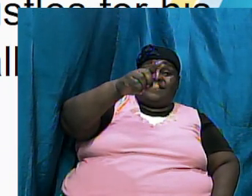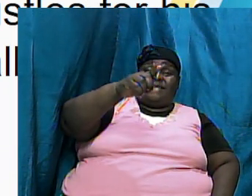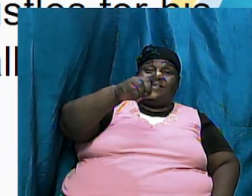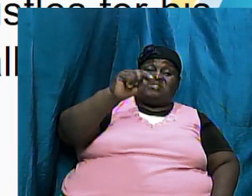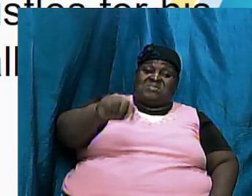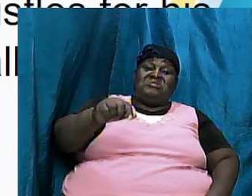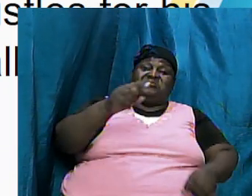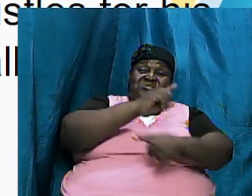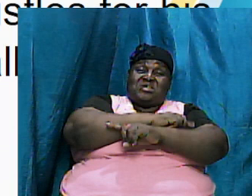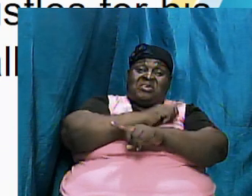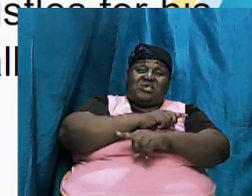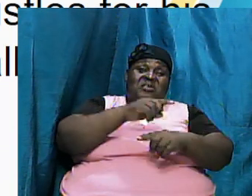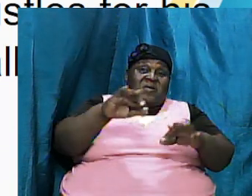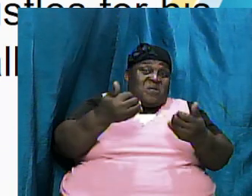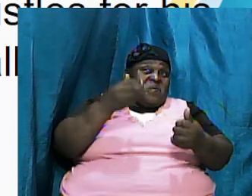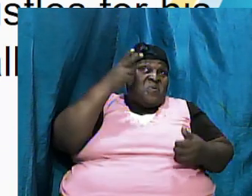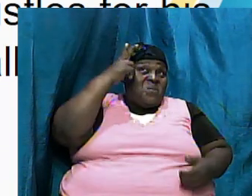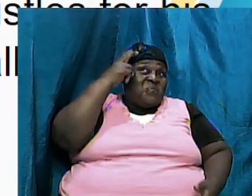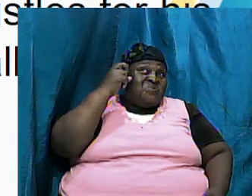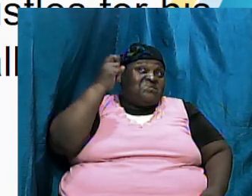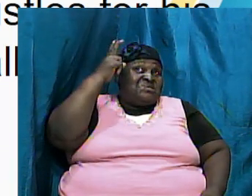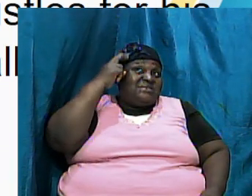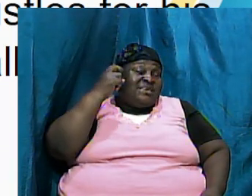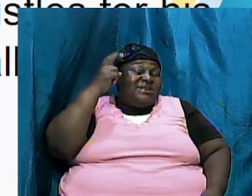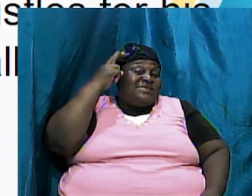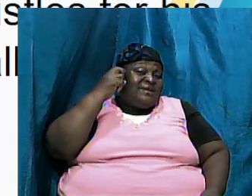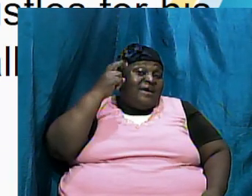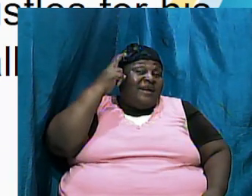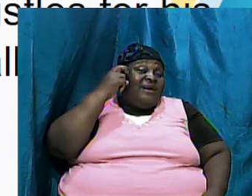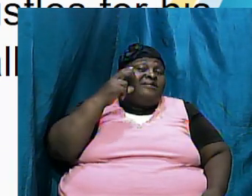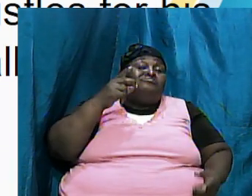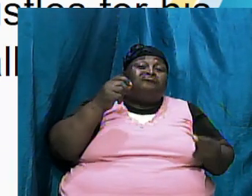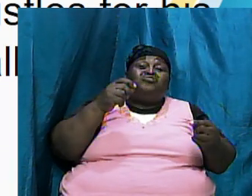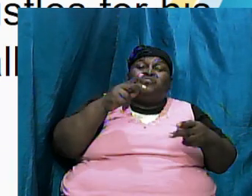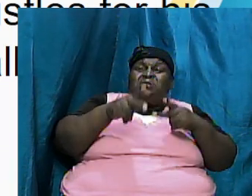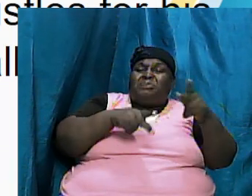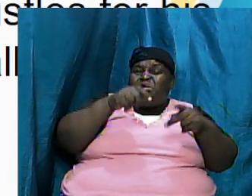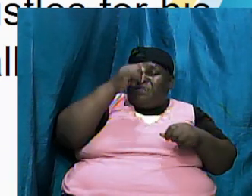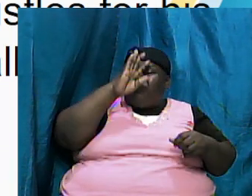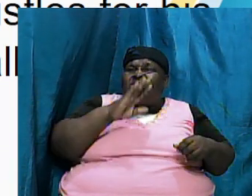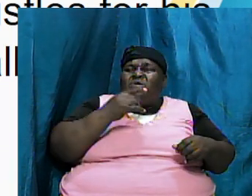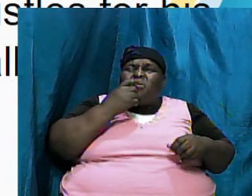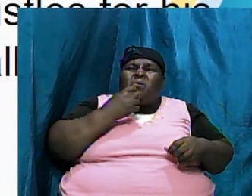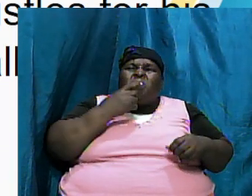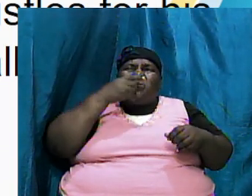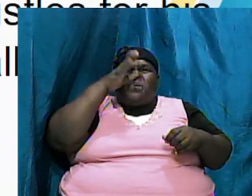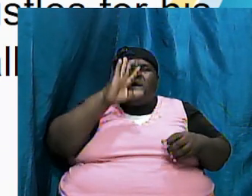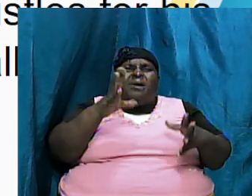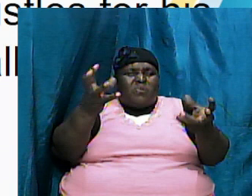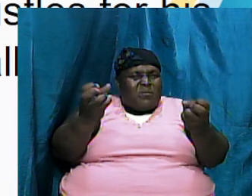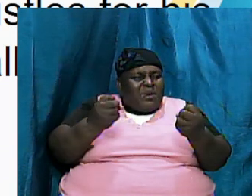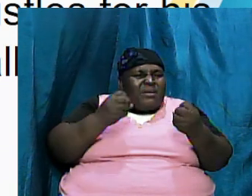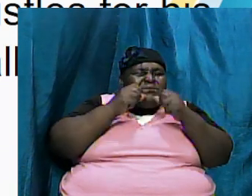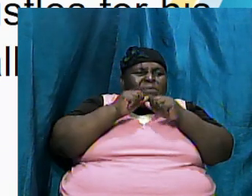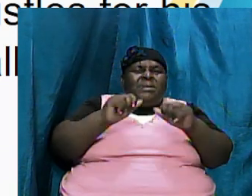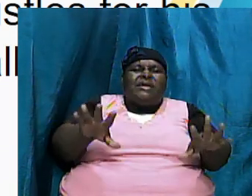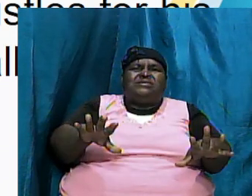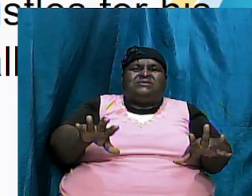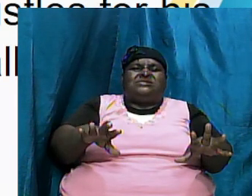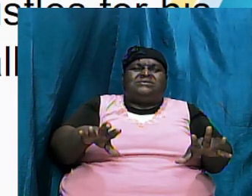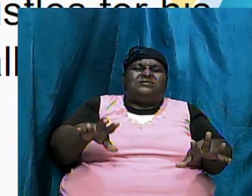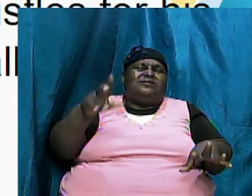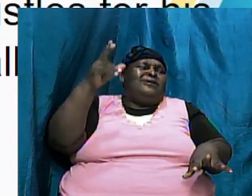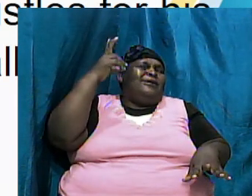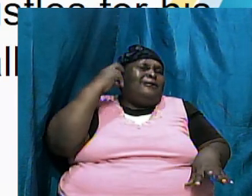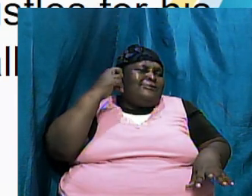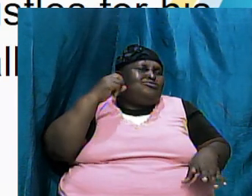Satan treats with the people of God who God wants to bless and have said to us listen to